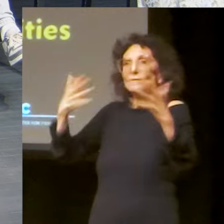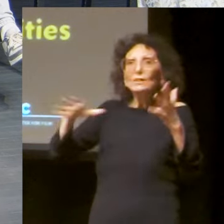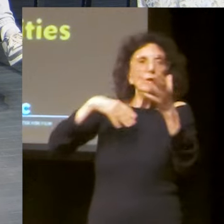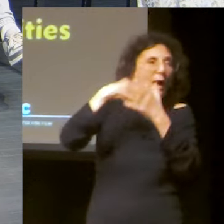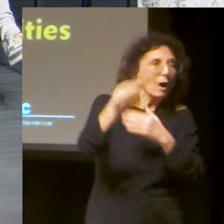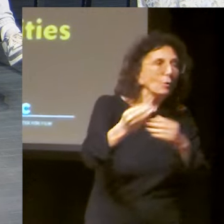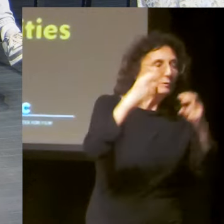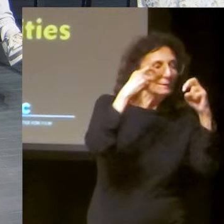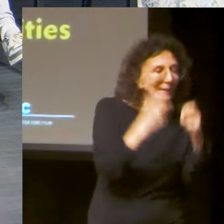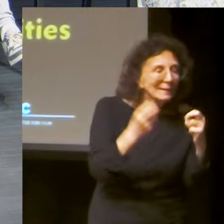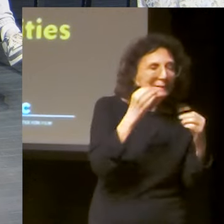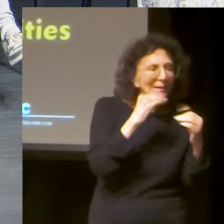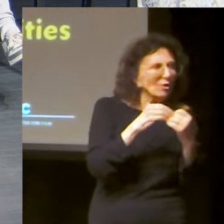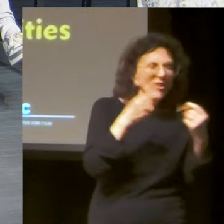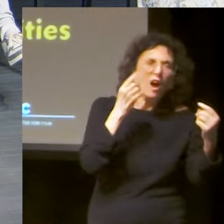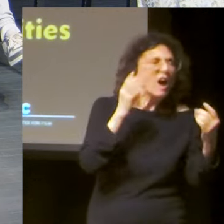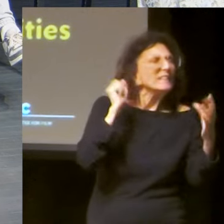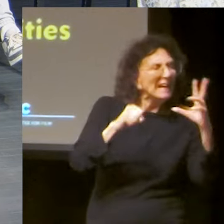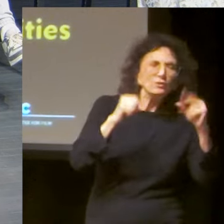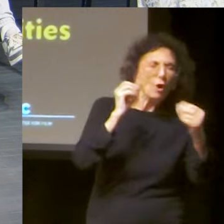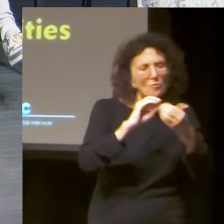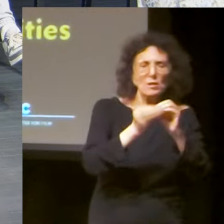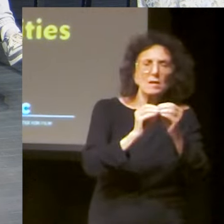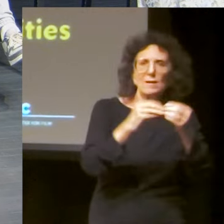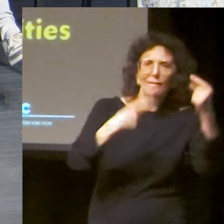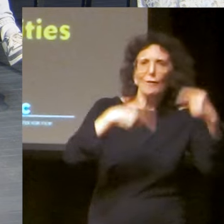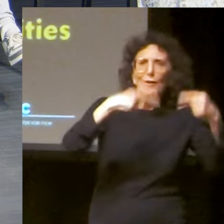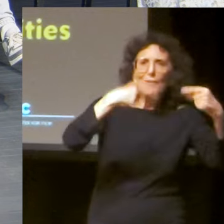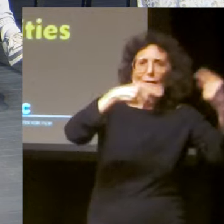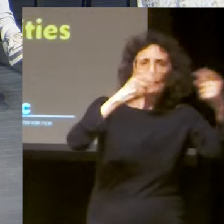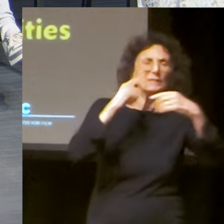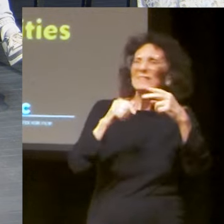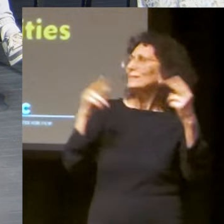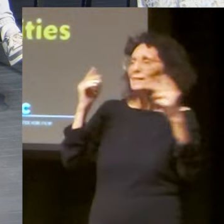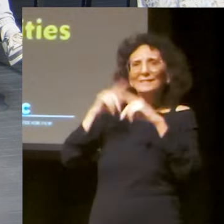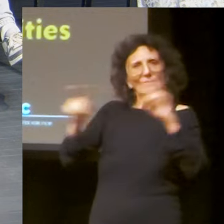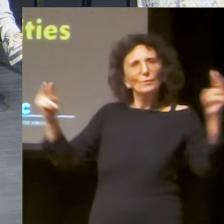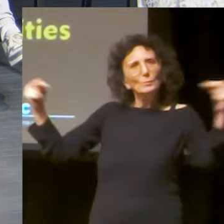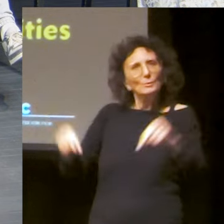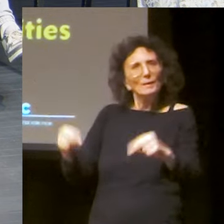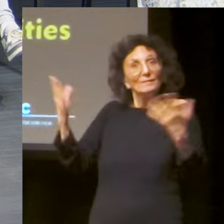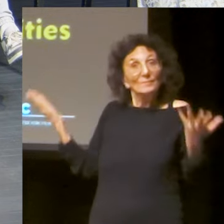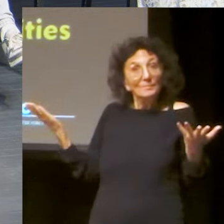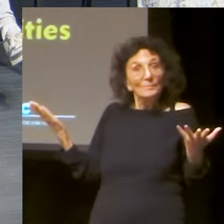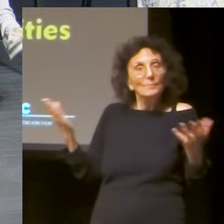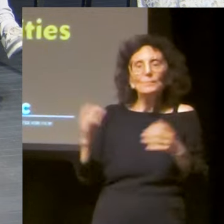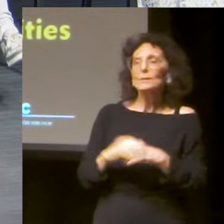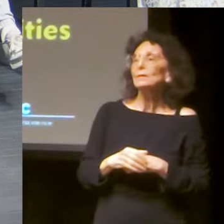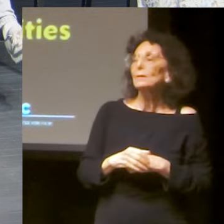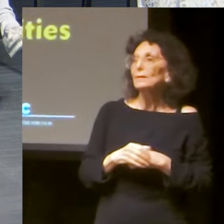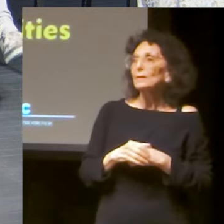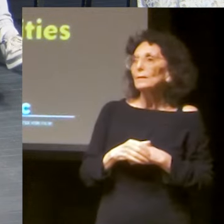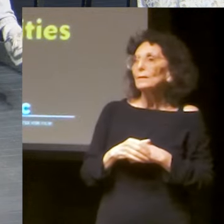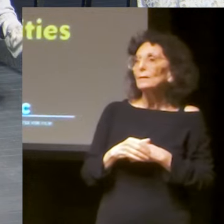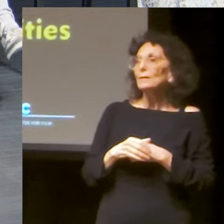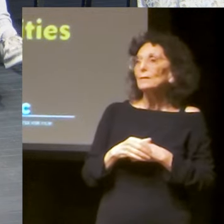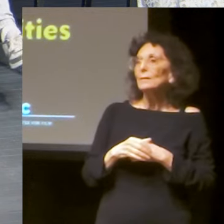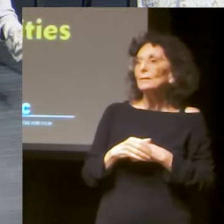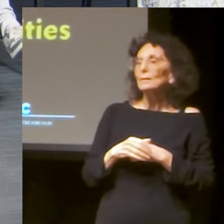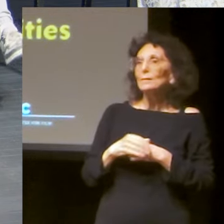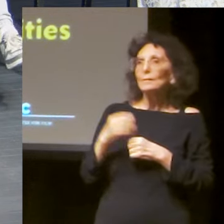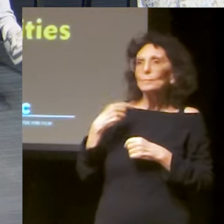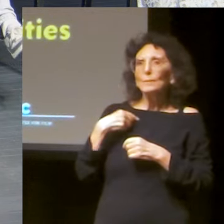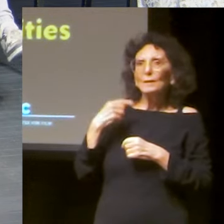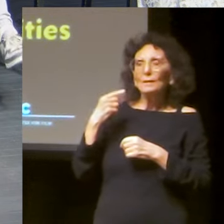prominently. Um, people have told me they go out to dinner after and have arguments, uh, over dinner about it. But